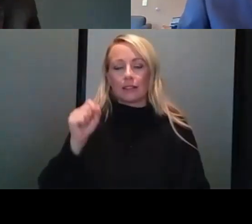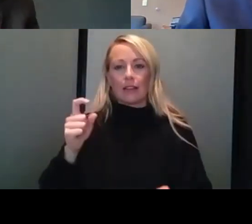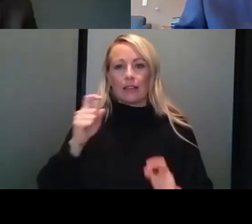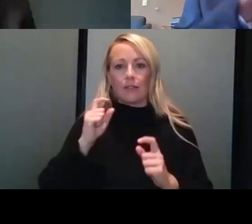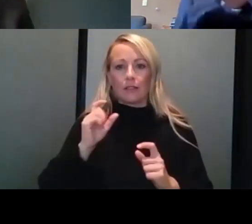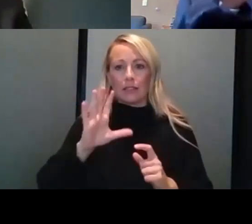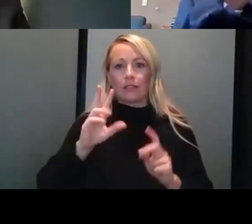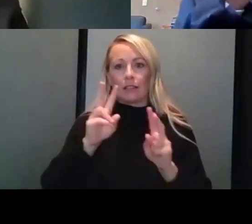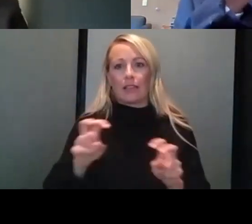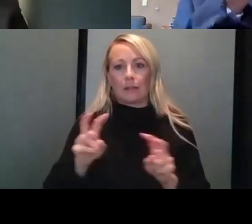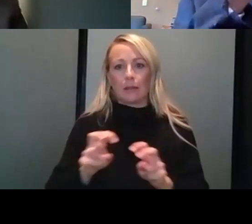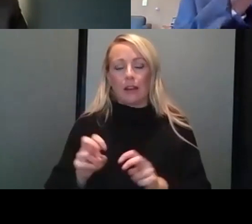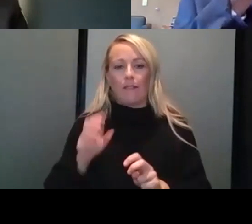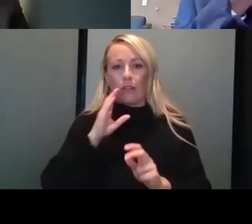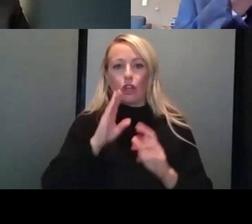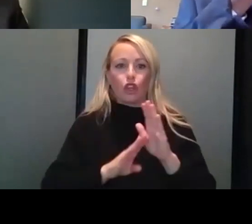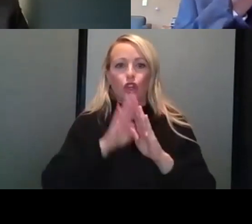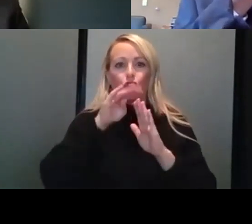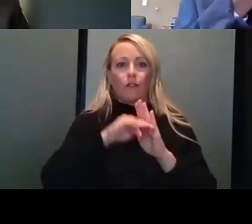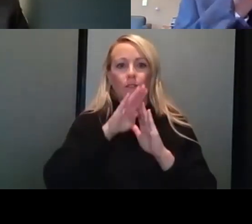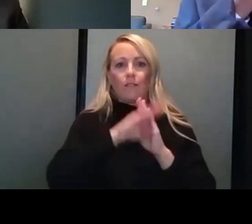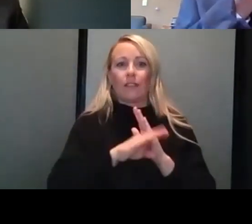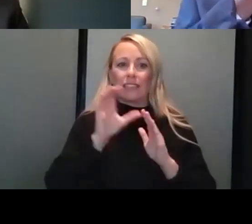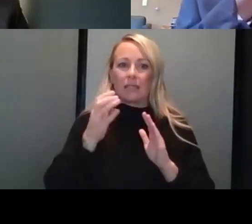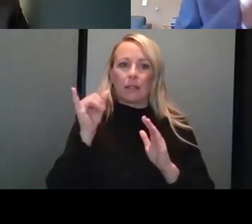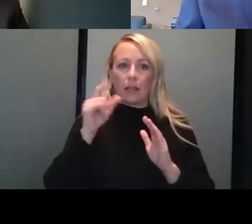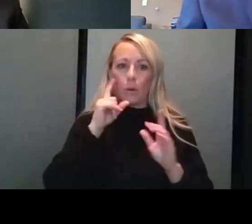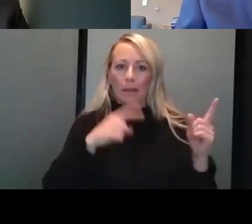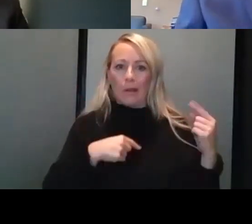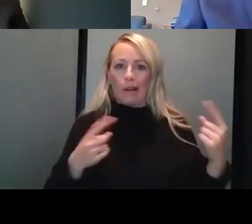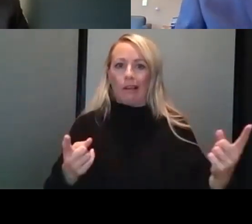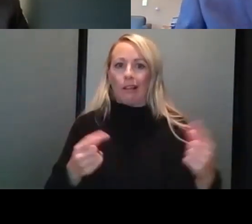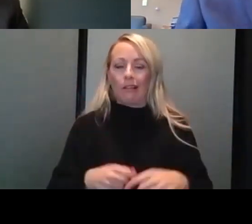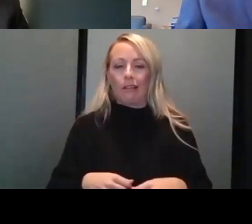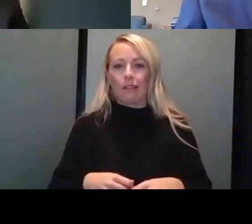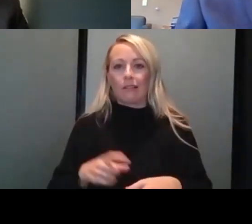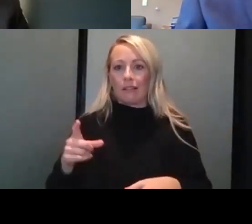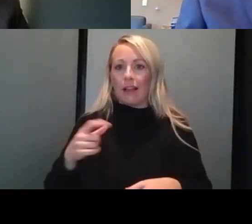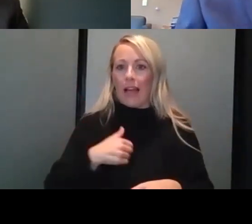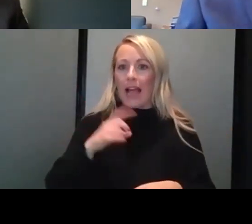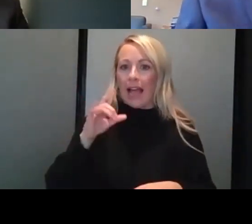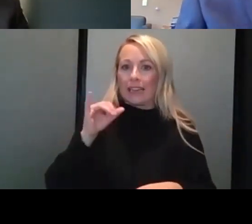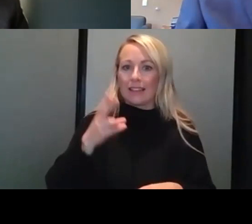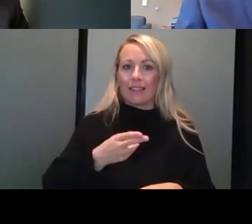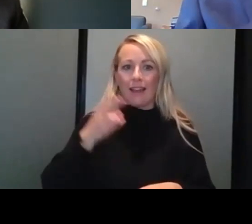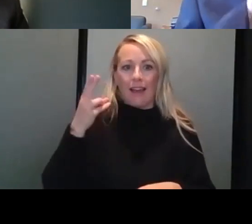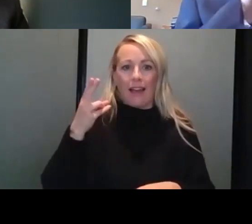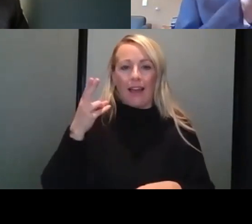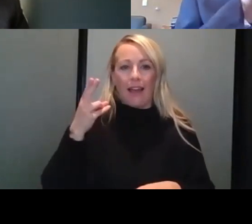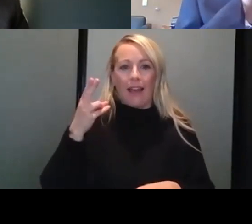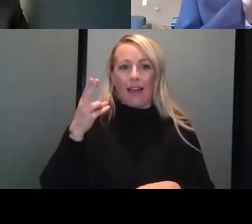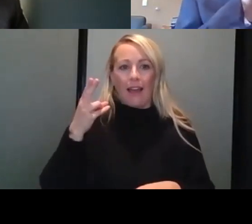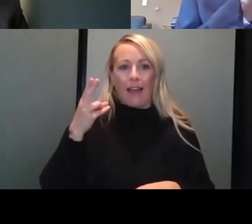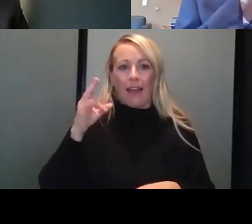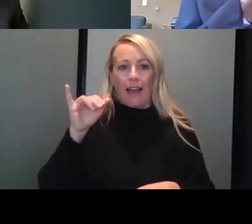curves, but, uh, it looks like it's going to be a bit. Yeah. Well, I did the Hy-Vee test yesterday and I am not